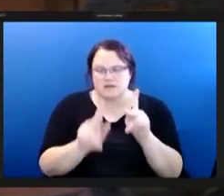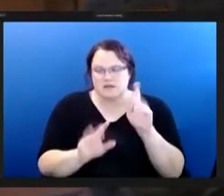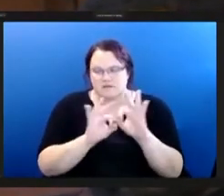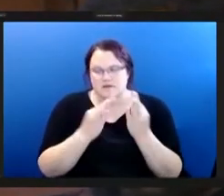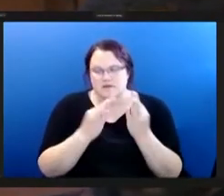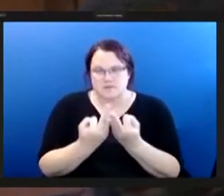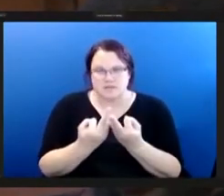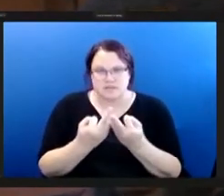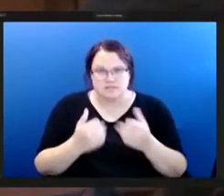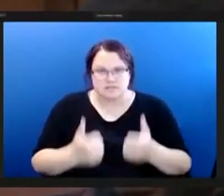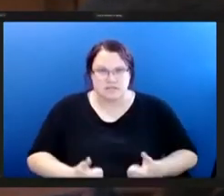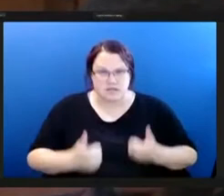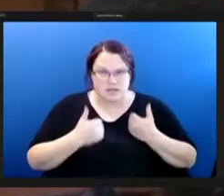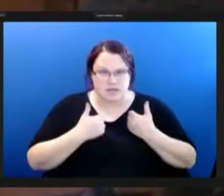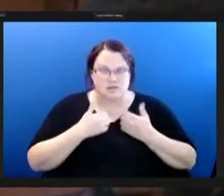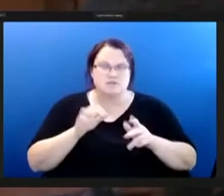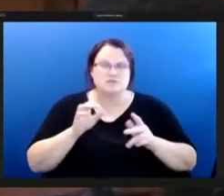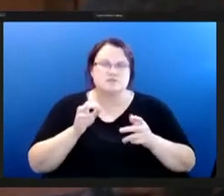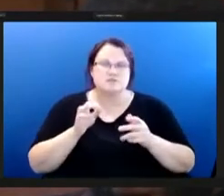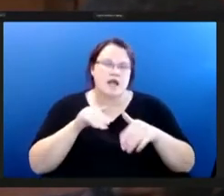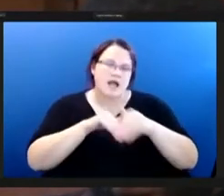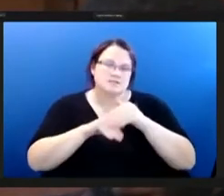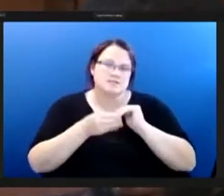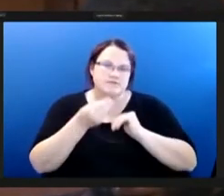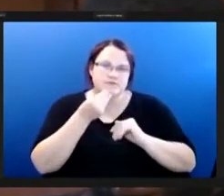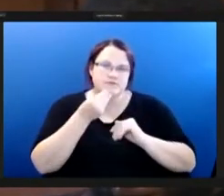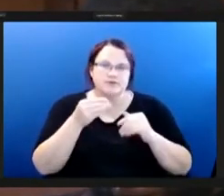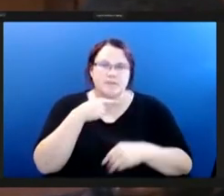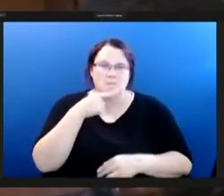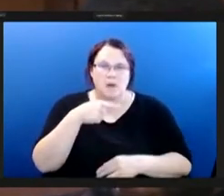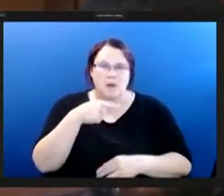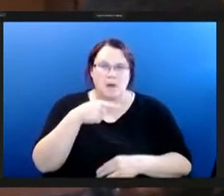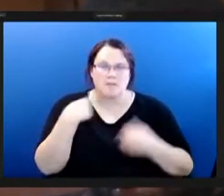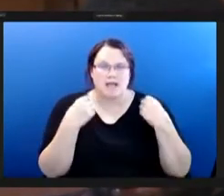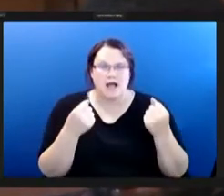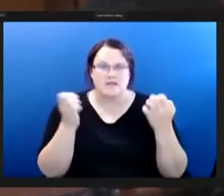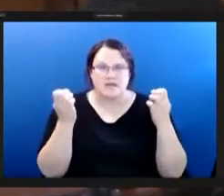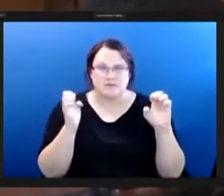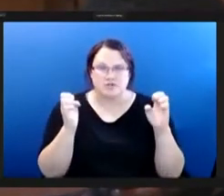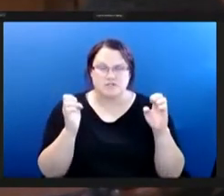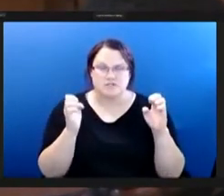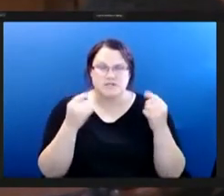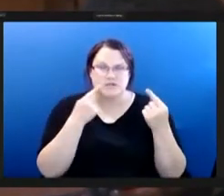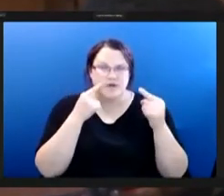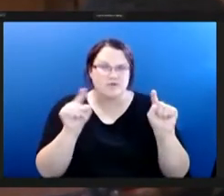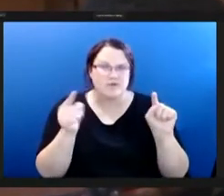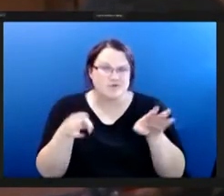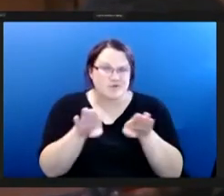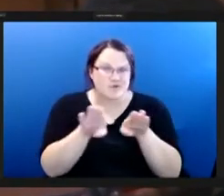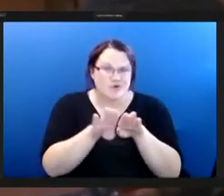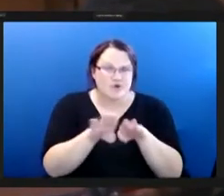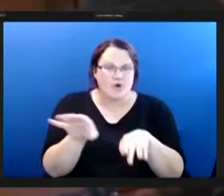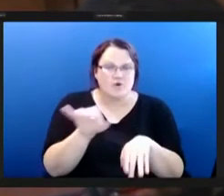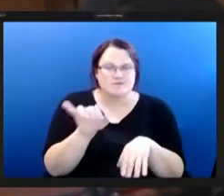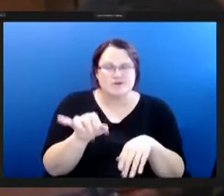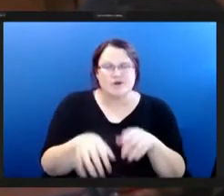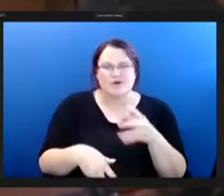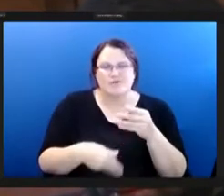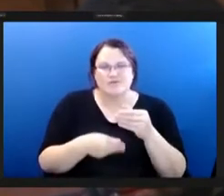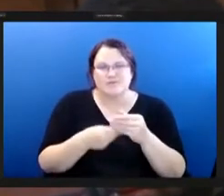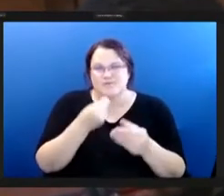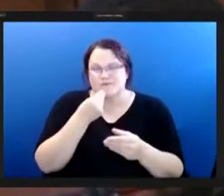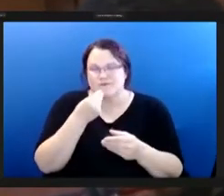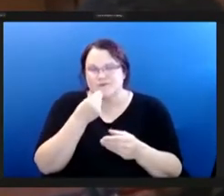however as the public health emergency declarations are coming to a close so are additional food assistance resources